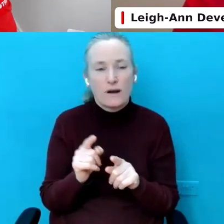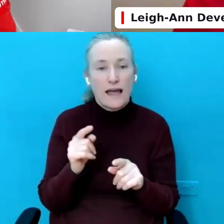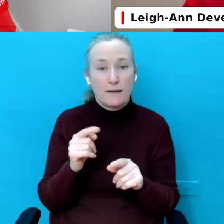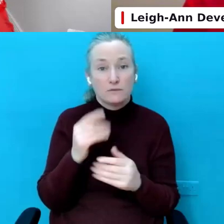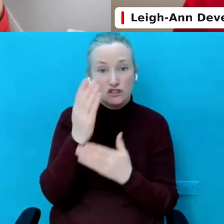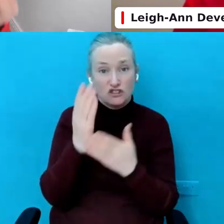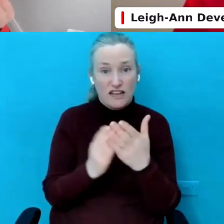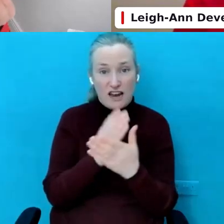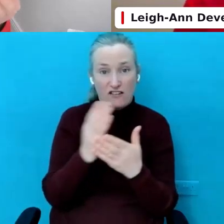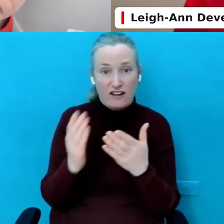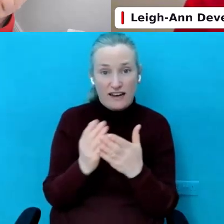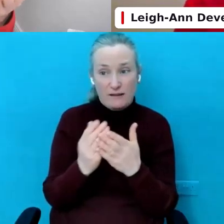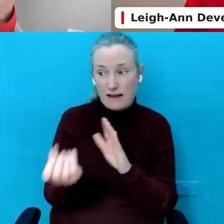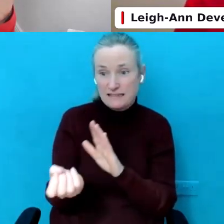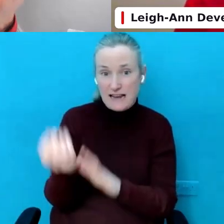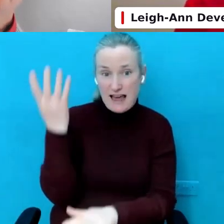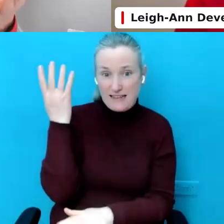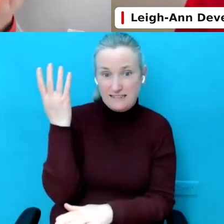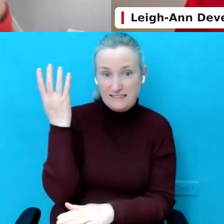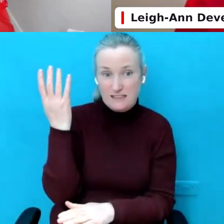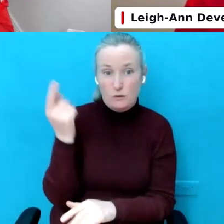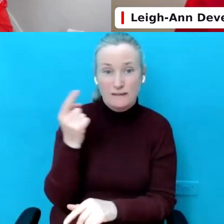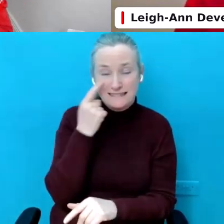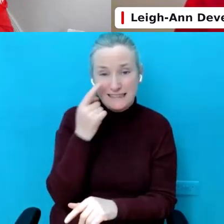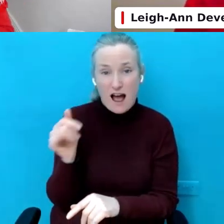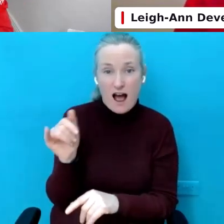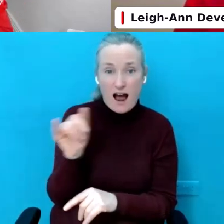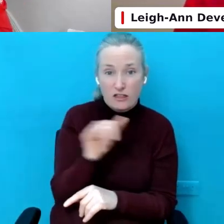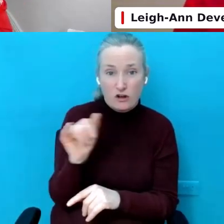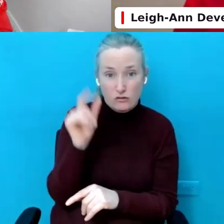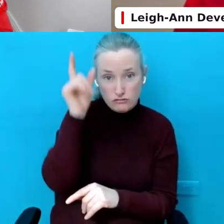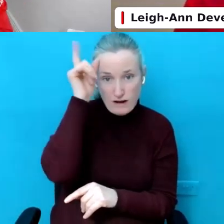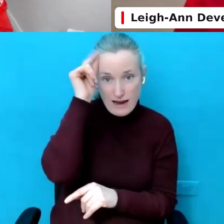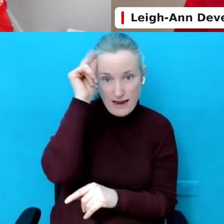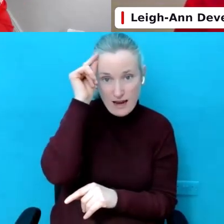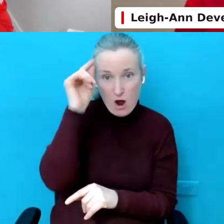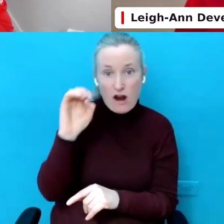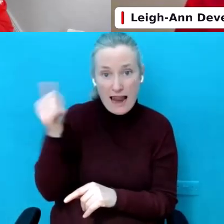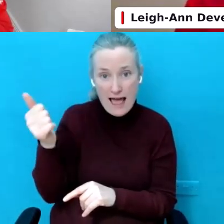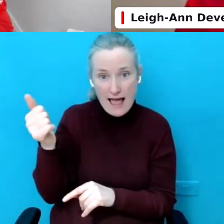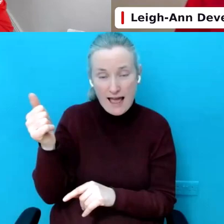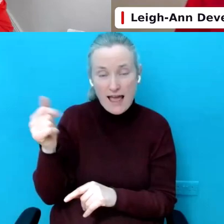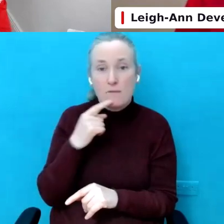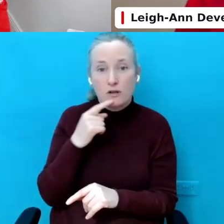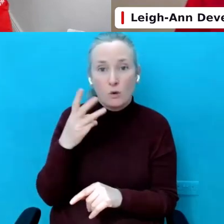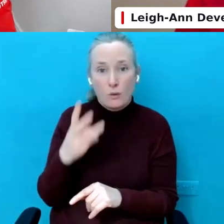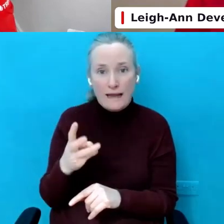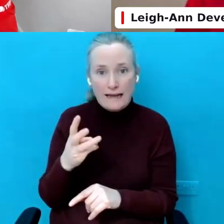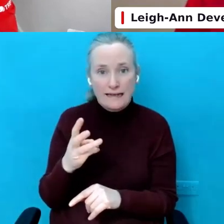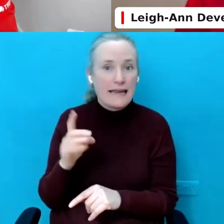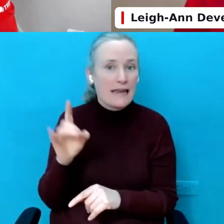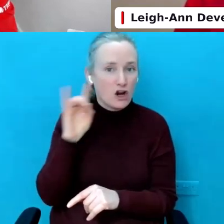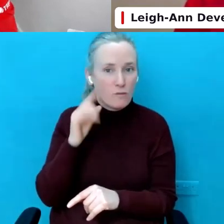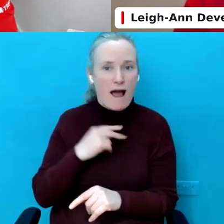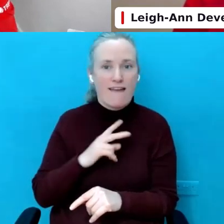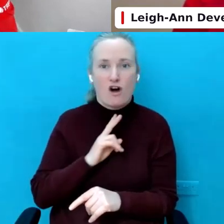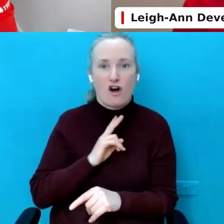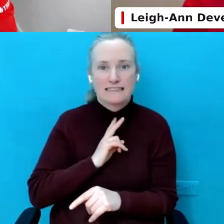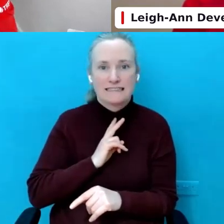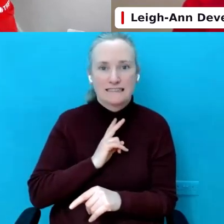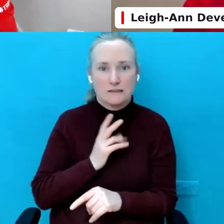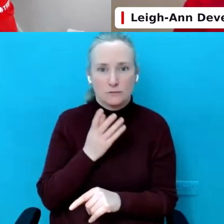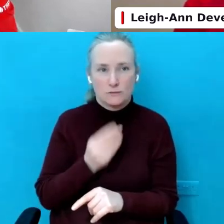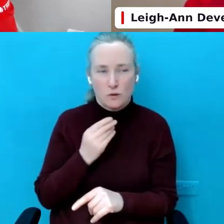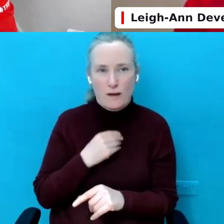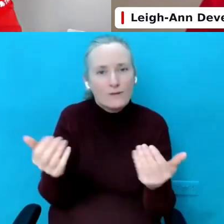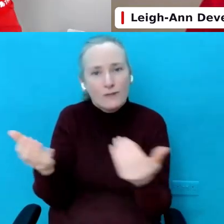my slides, you will see either Ray or Ella, but you will hear me more than likely when I share some slides.